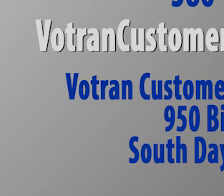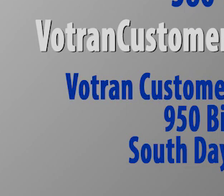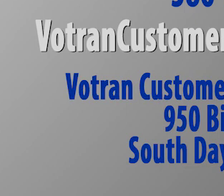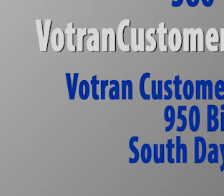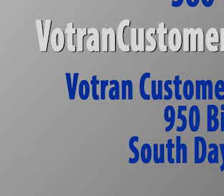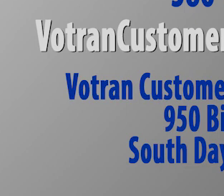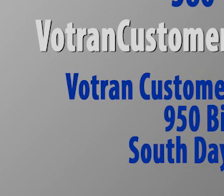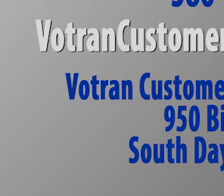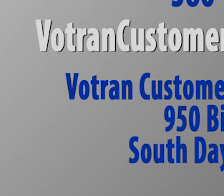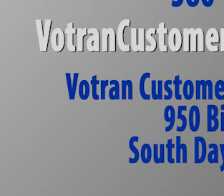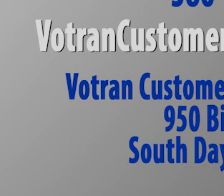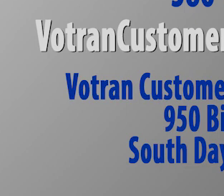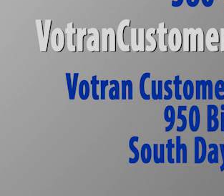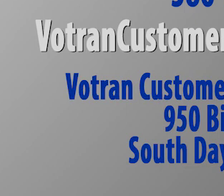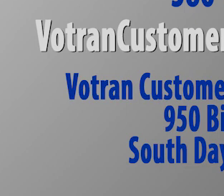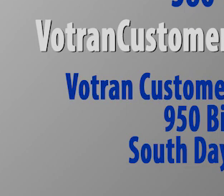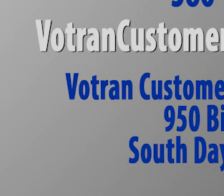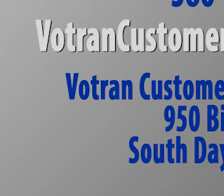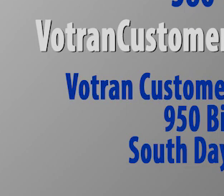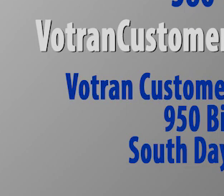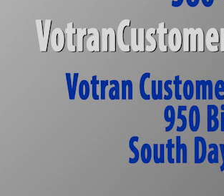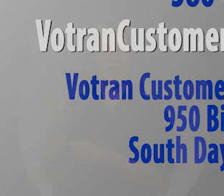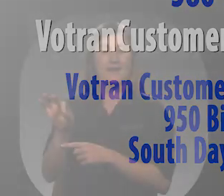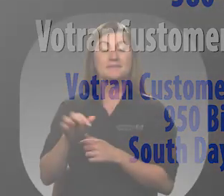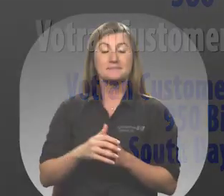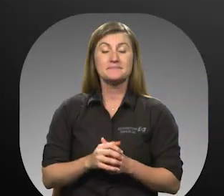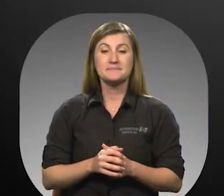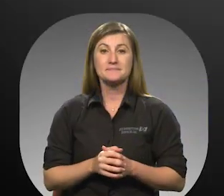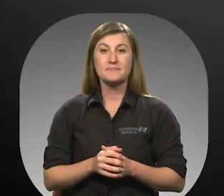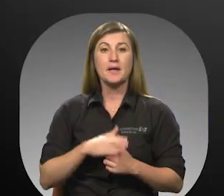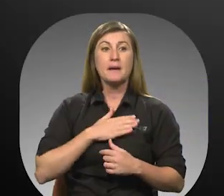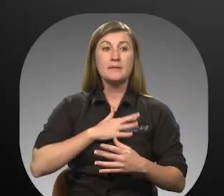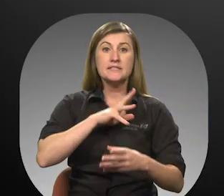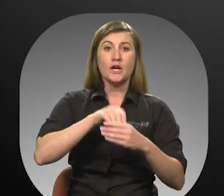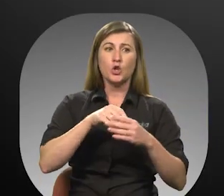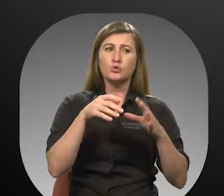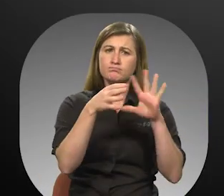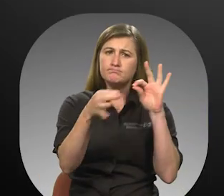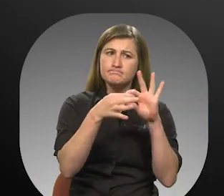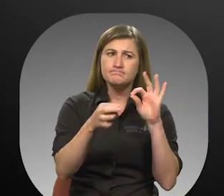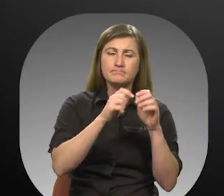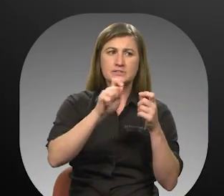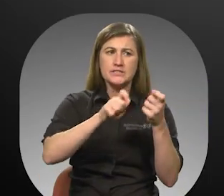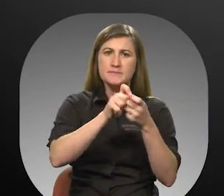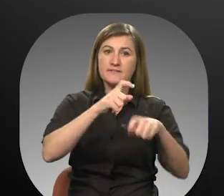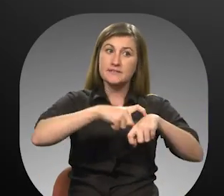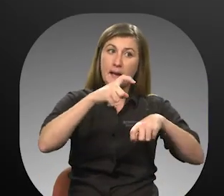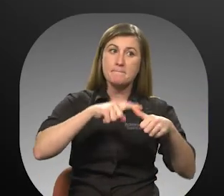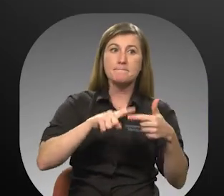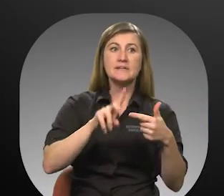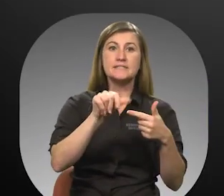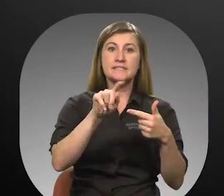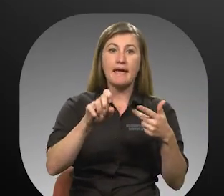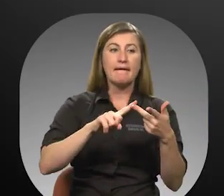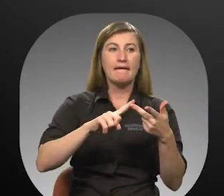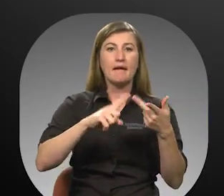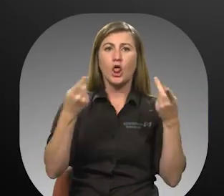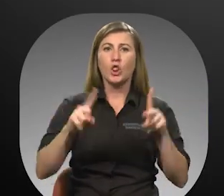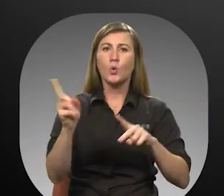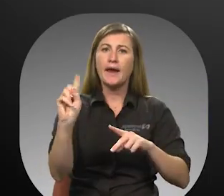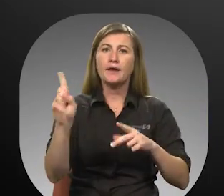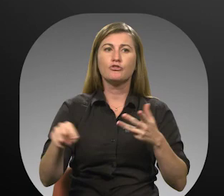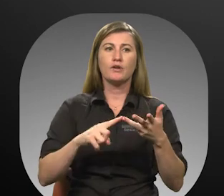Daytona, Florida, 32119. Please include details such as time, date, location,